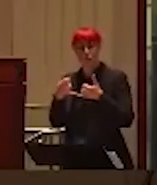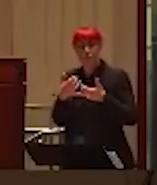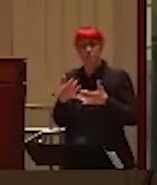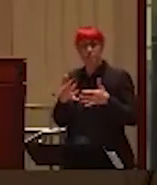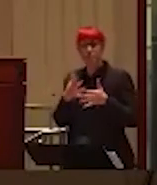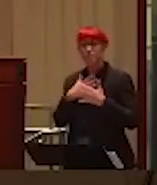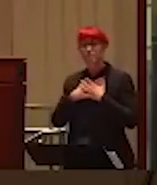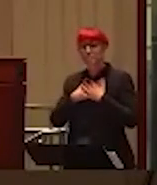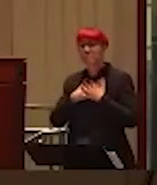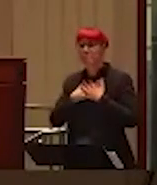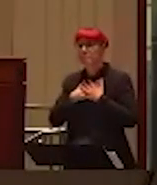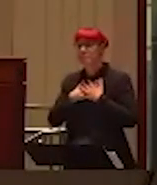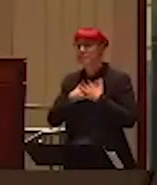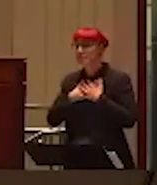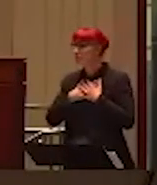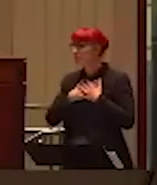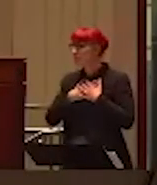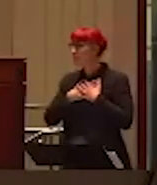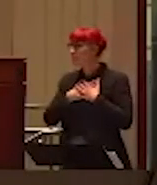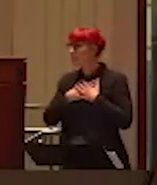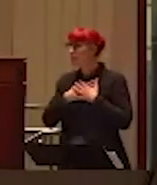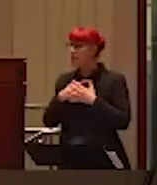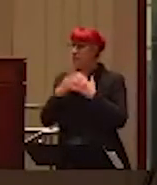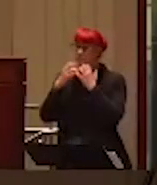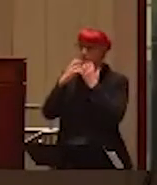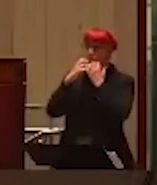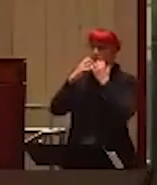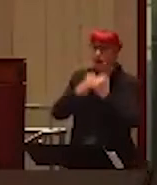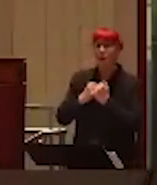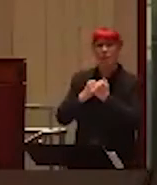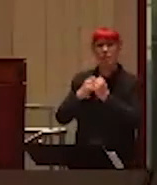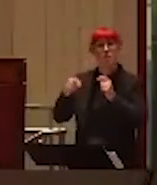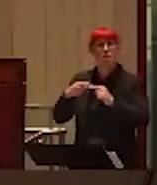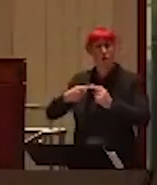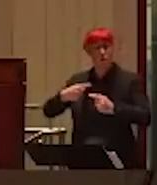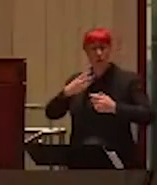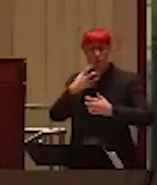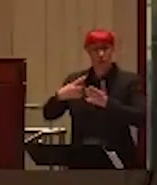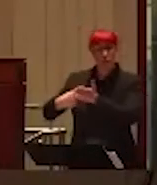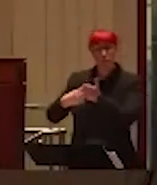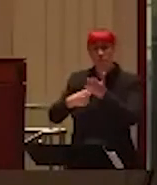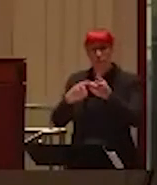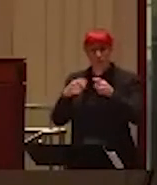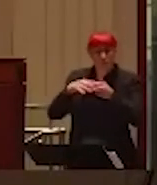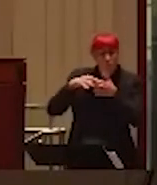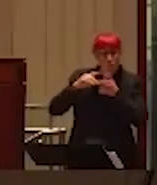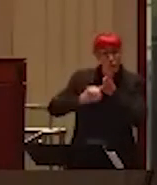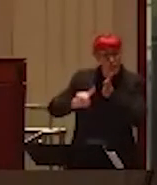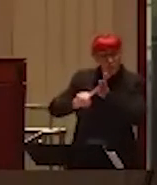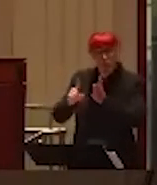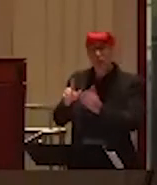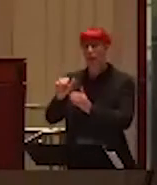And I deeply care about controversy in research, about academic freedom, and